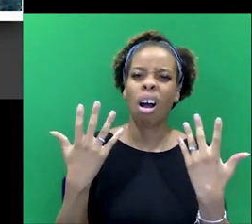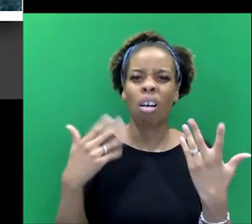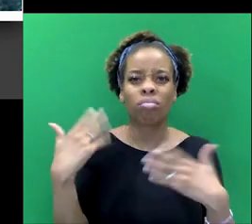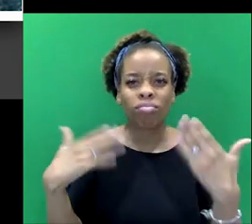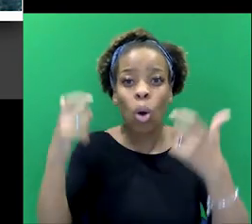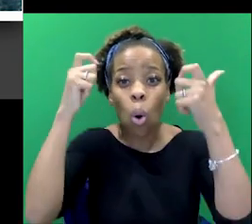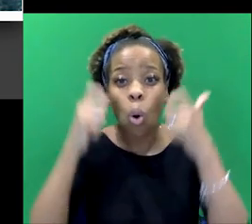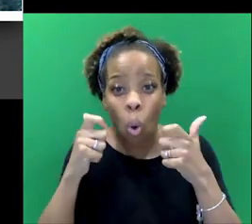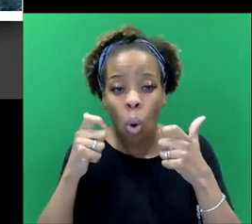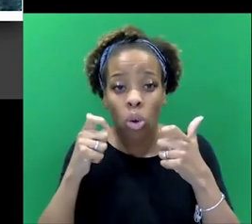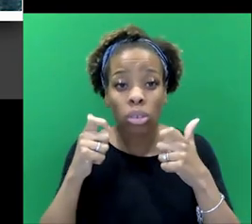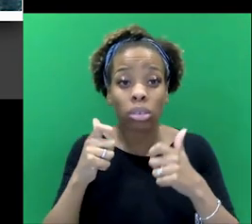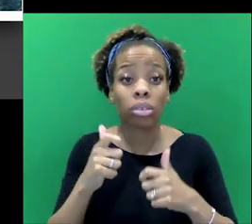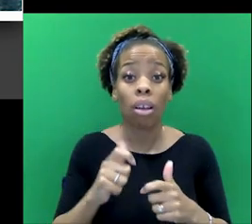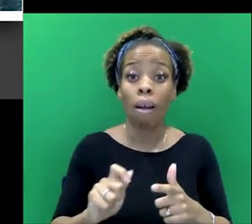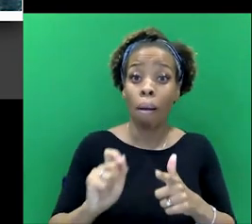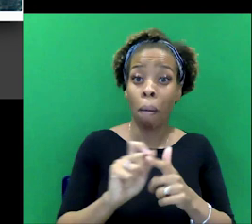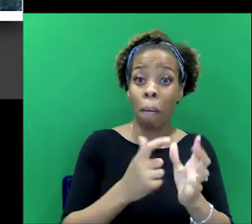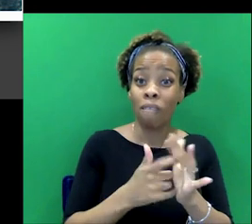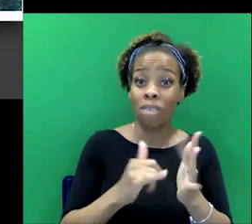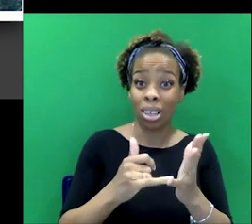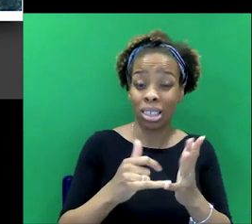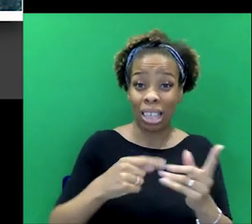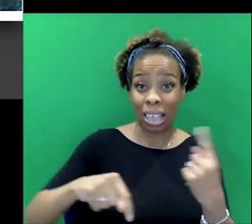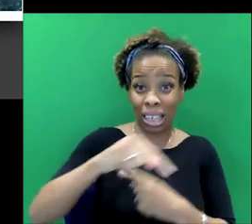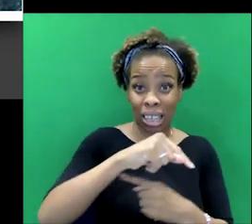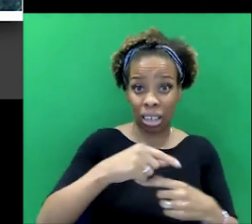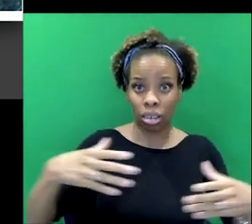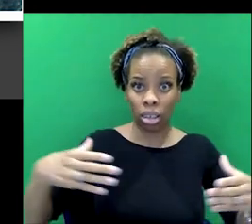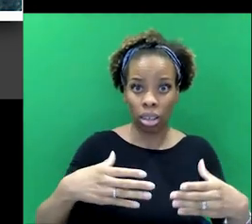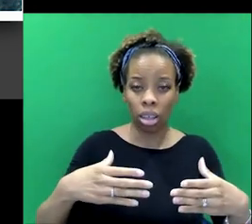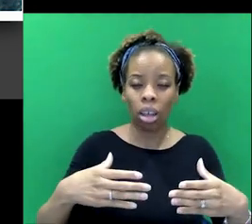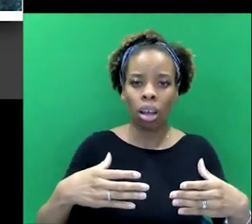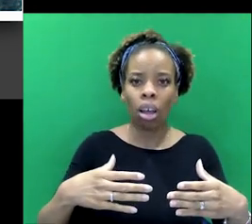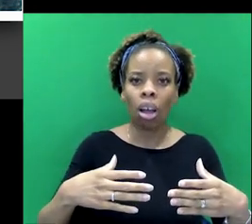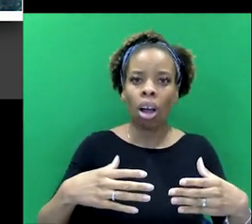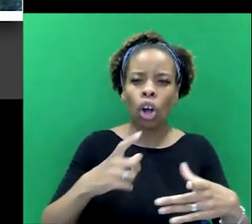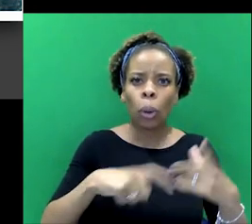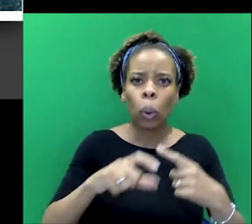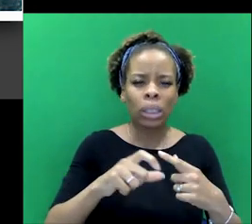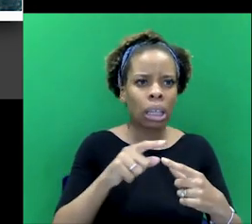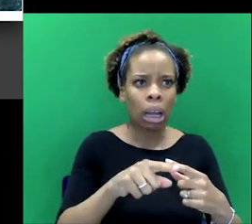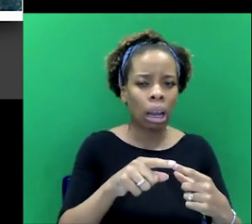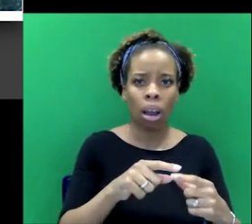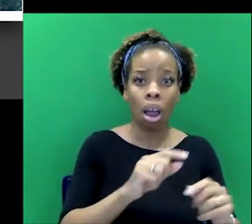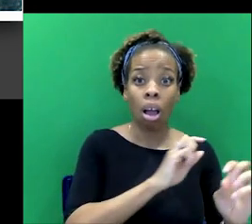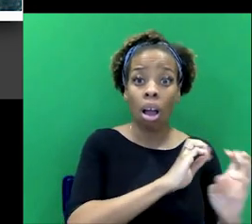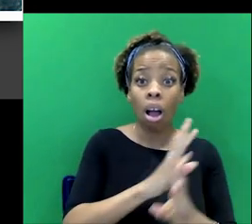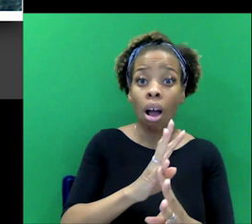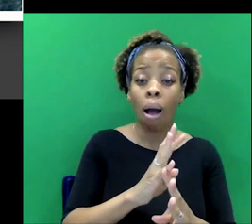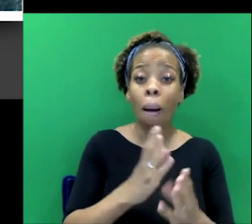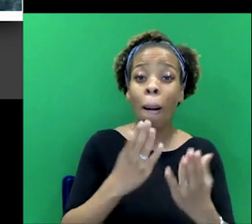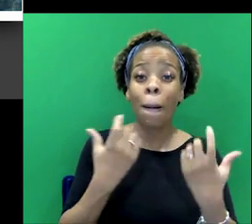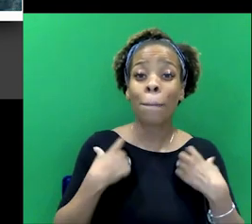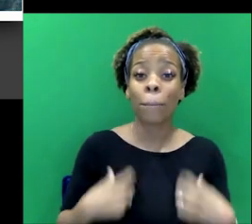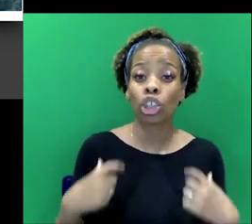But the Parsis were actually sort of targeted by missionaries, because they were sort of ripe for conversion.